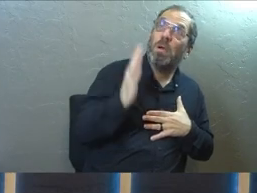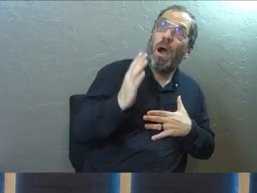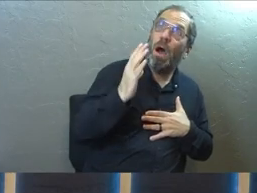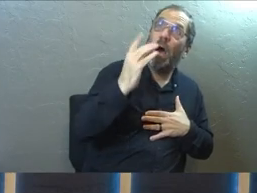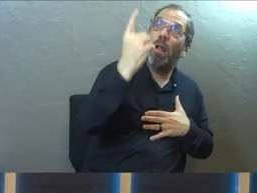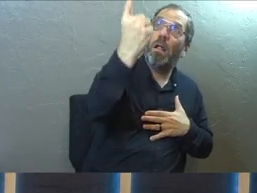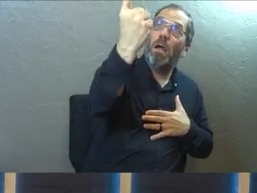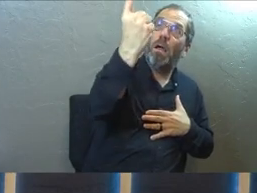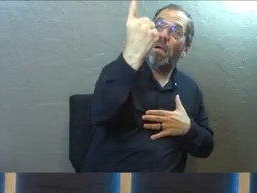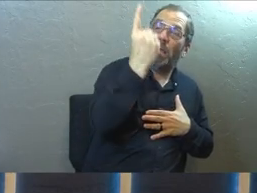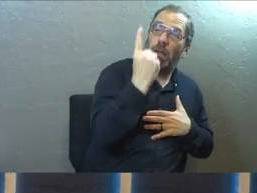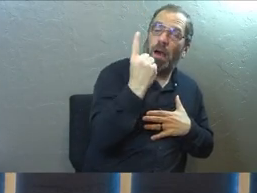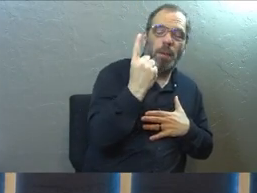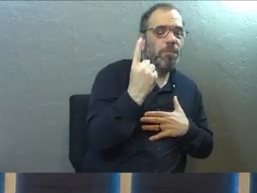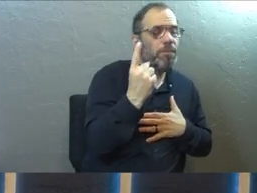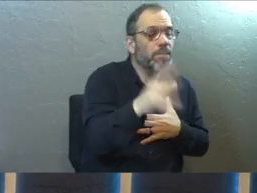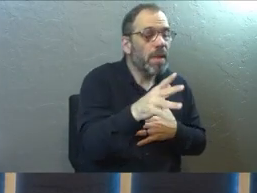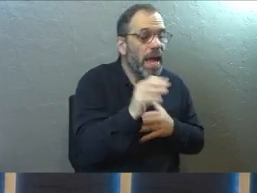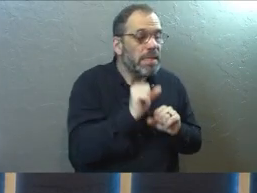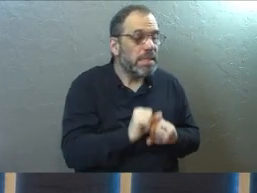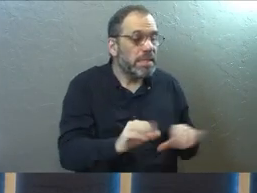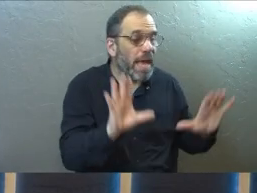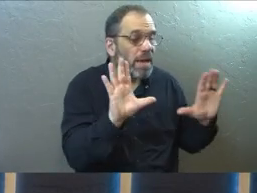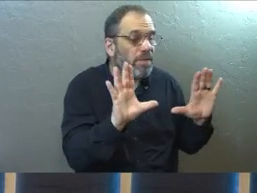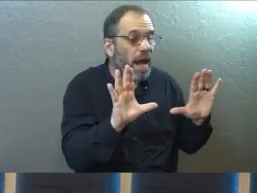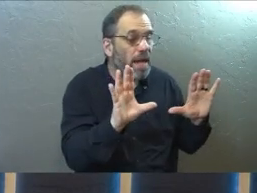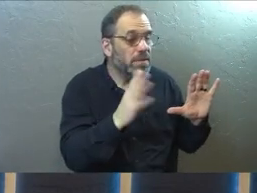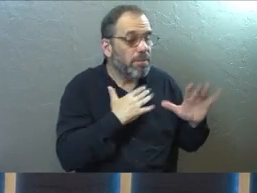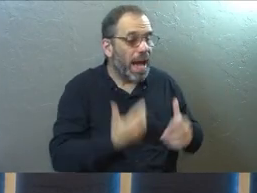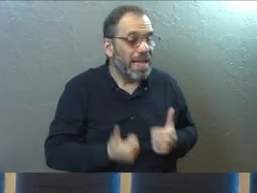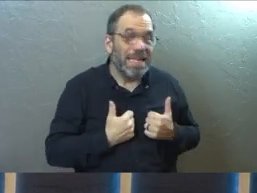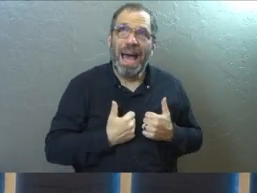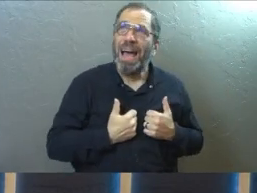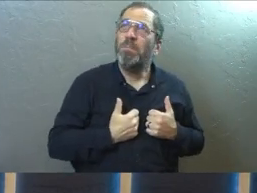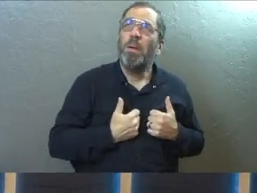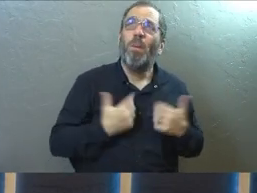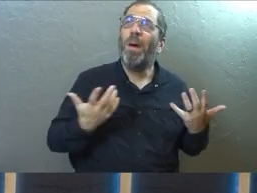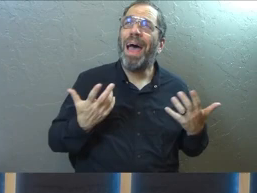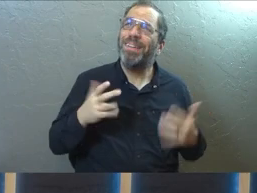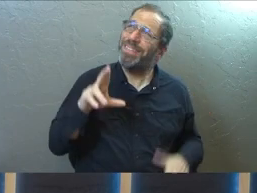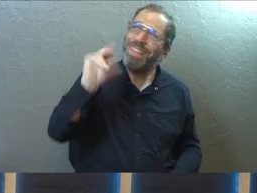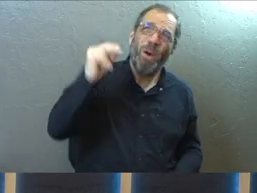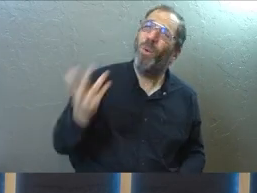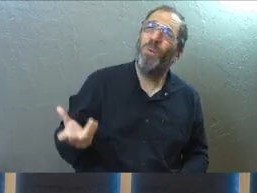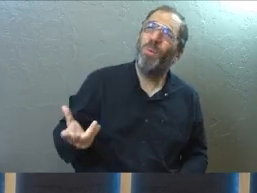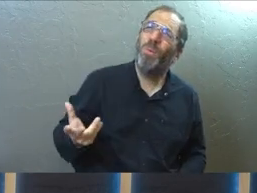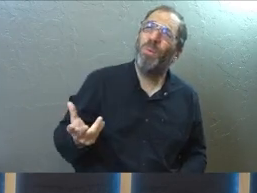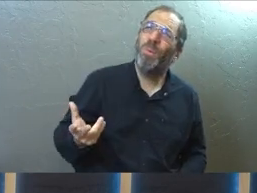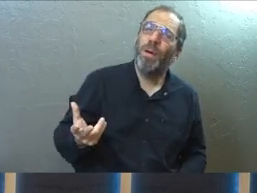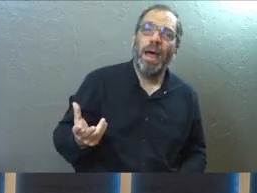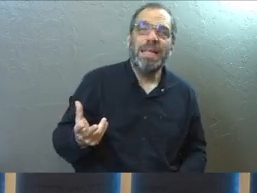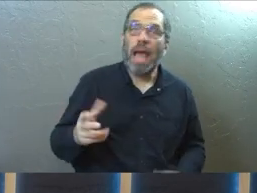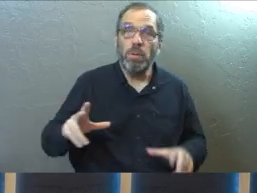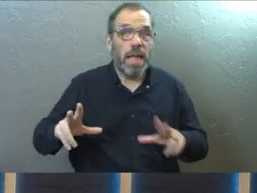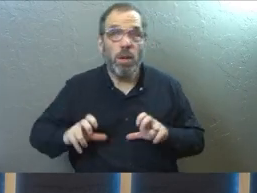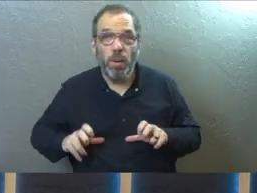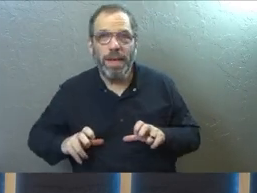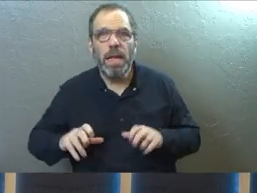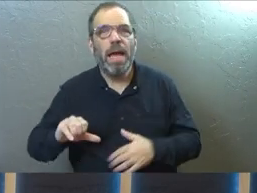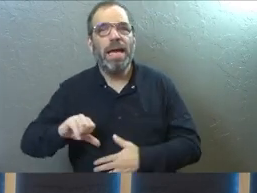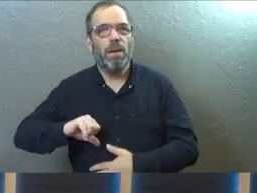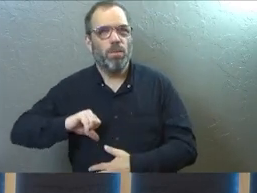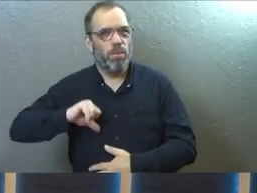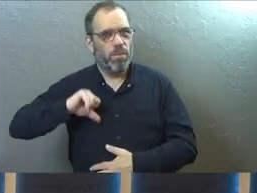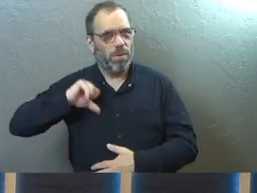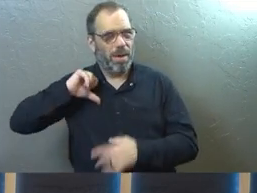would ever come in and ask me to sacrifice anything out of my life, the answer is going to be no. And it's not greed, folks. It's